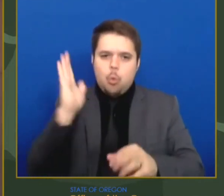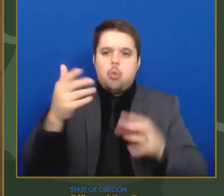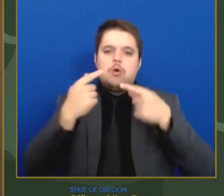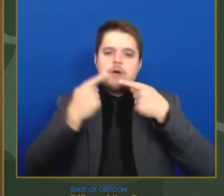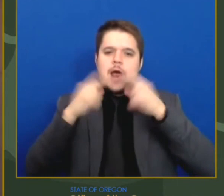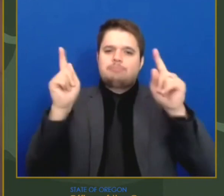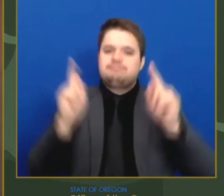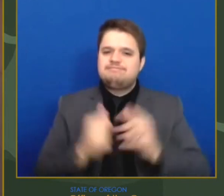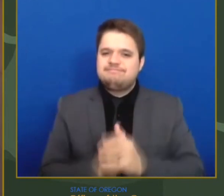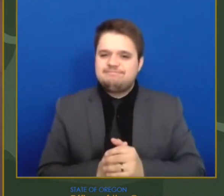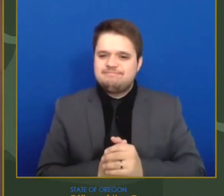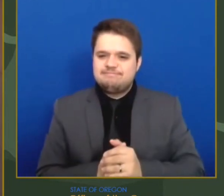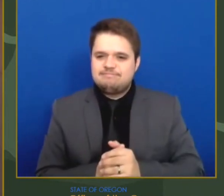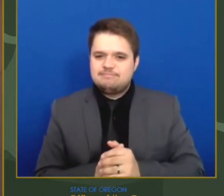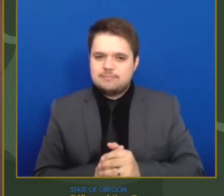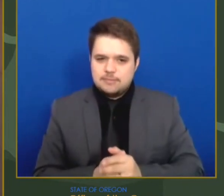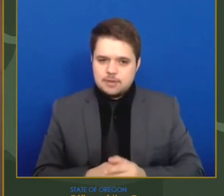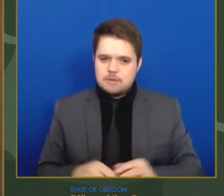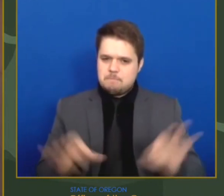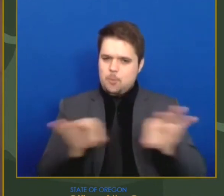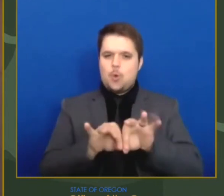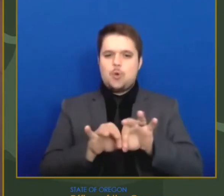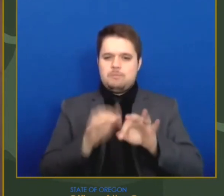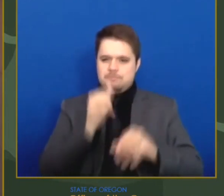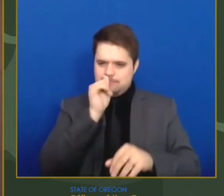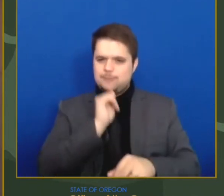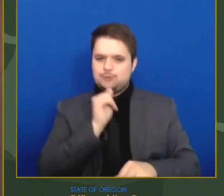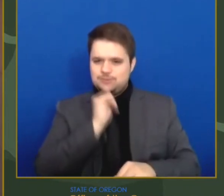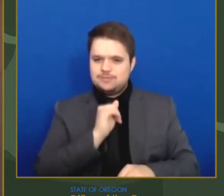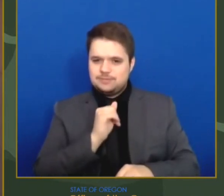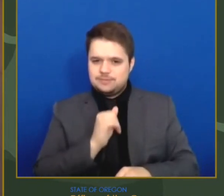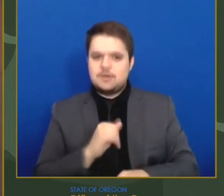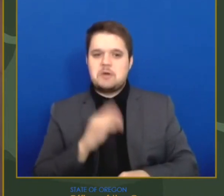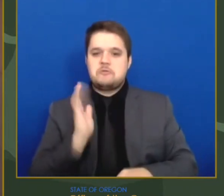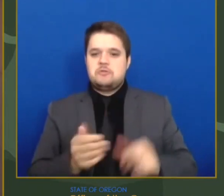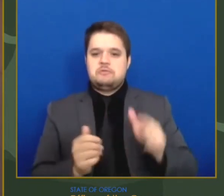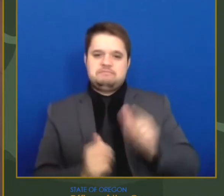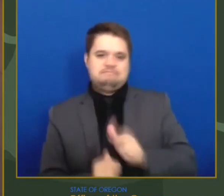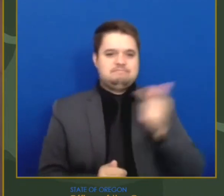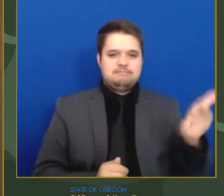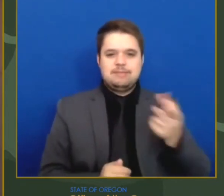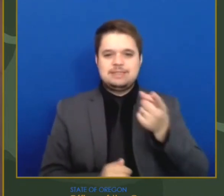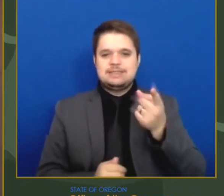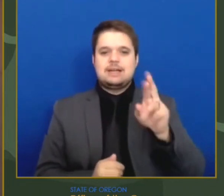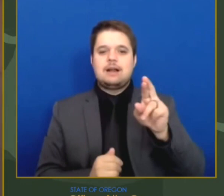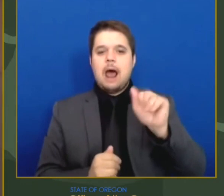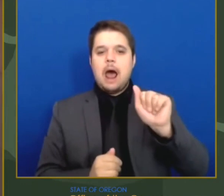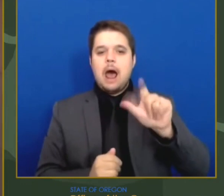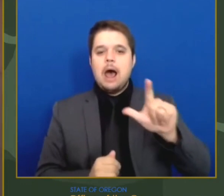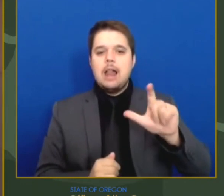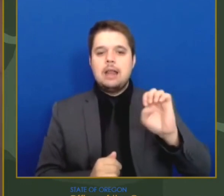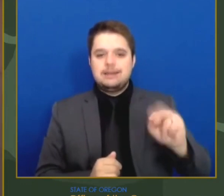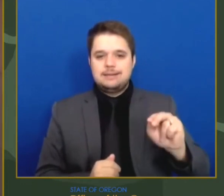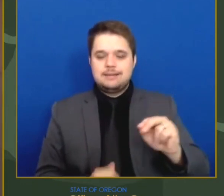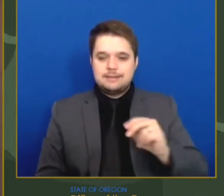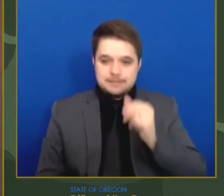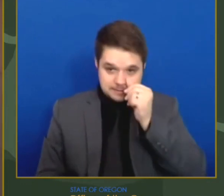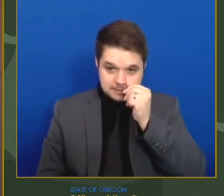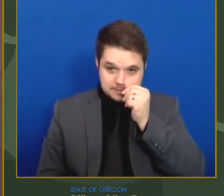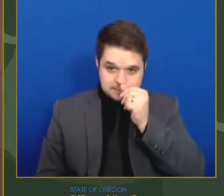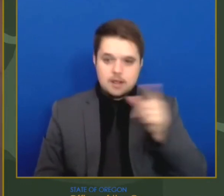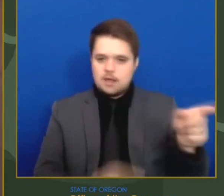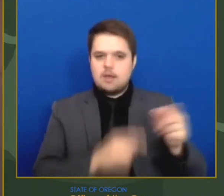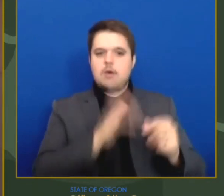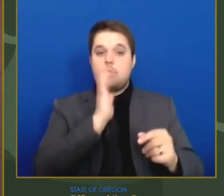with that, I will turn it over to Director Allen to give a vaccine update and then over to the doctors to share more on the mutation